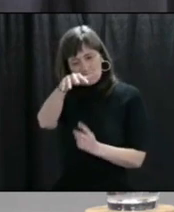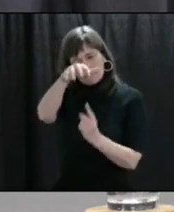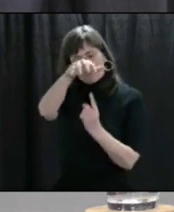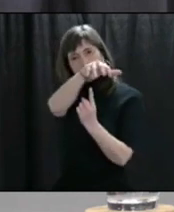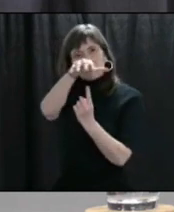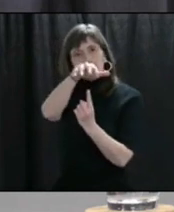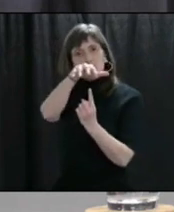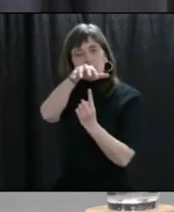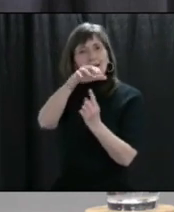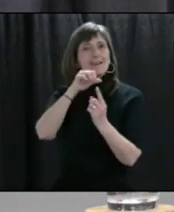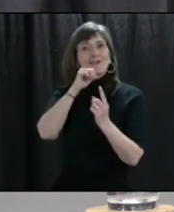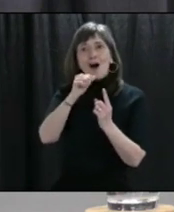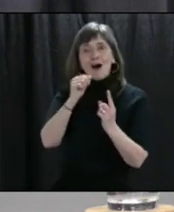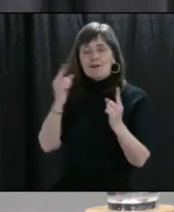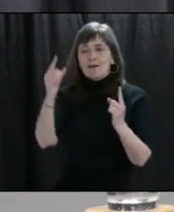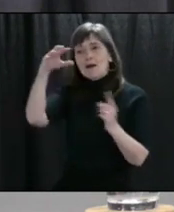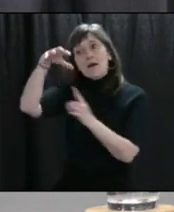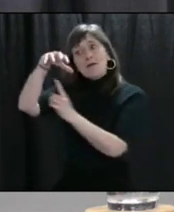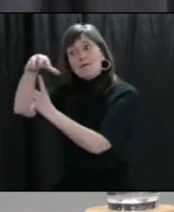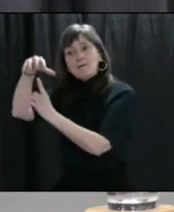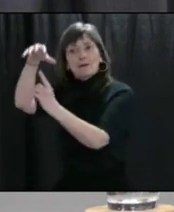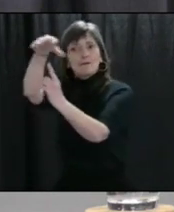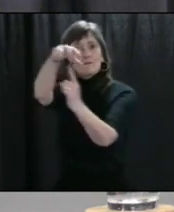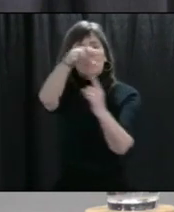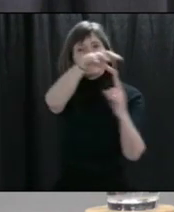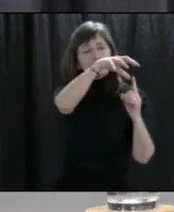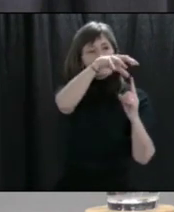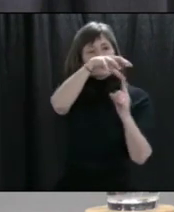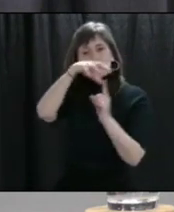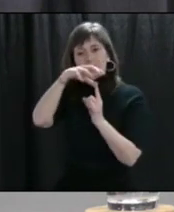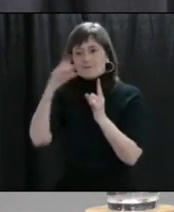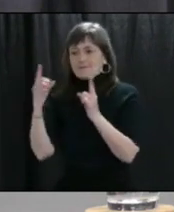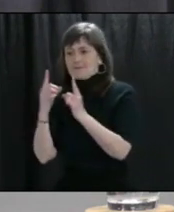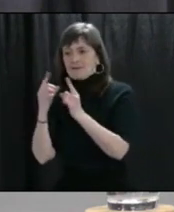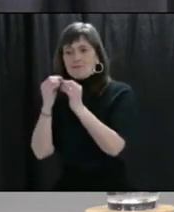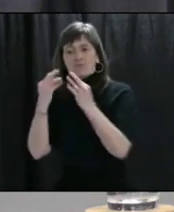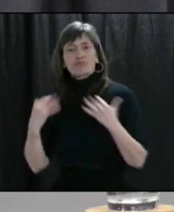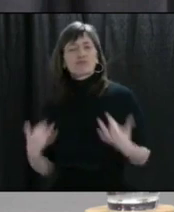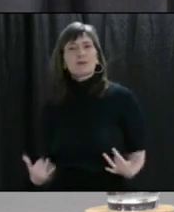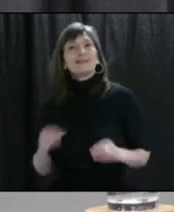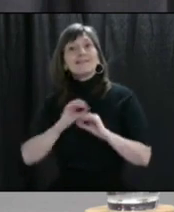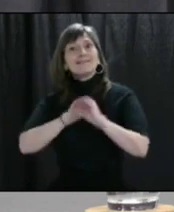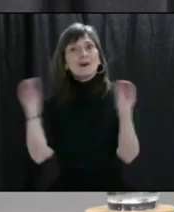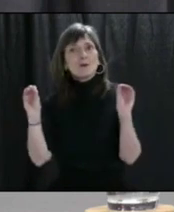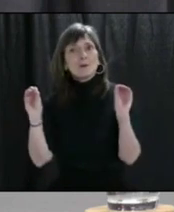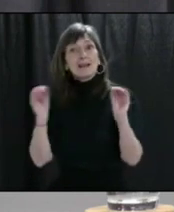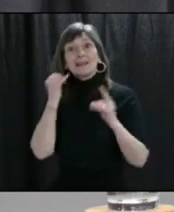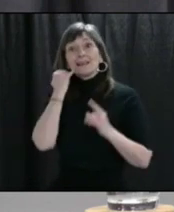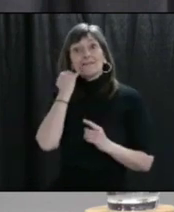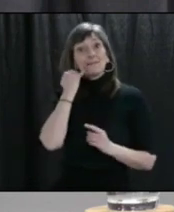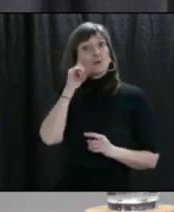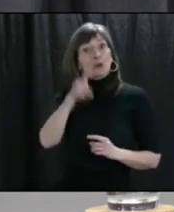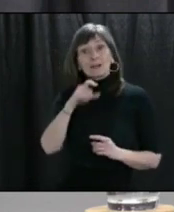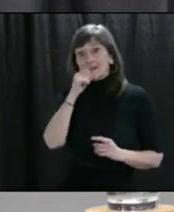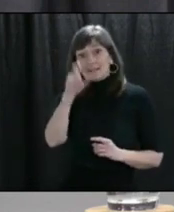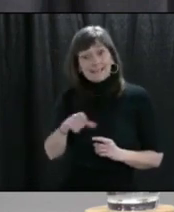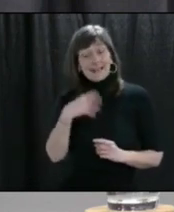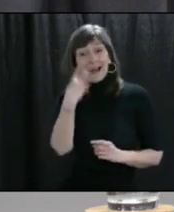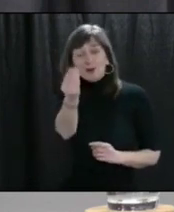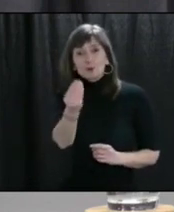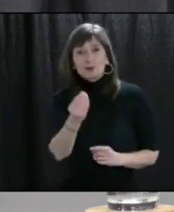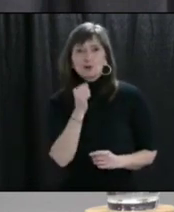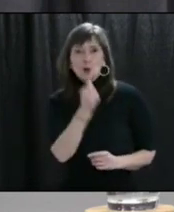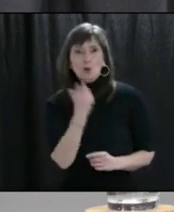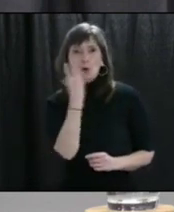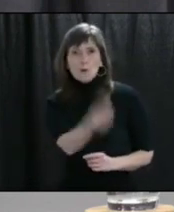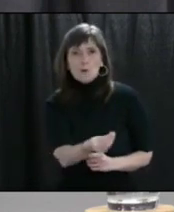else's. But really, if you don't need to move your bubble outside of the house, please don't. As the Premier and